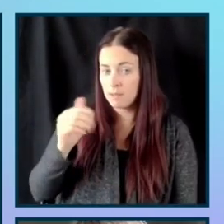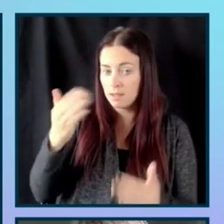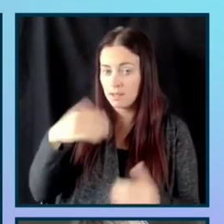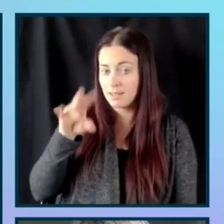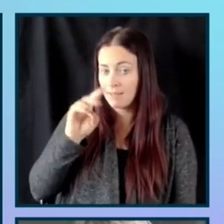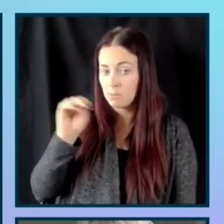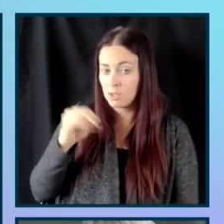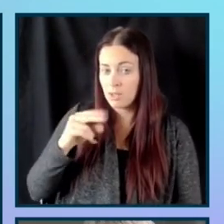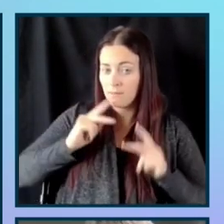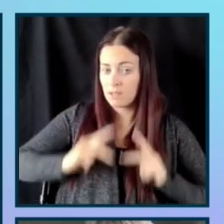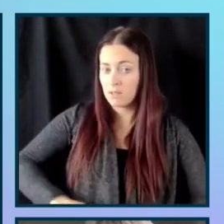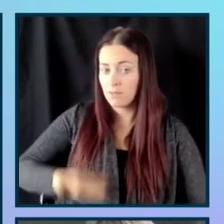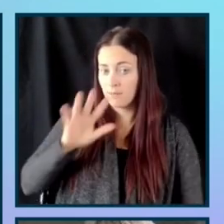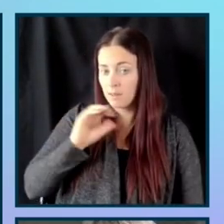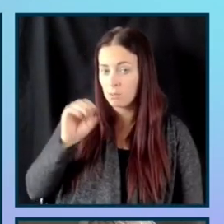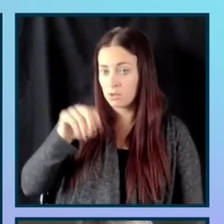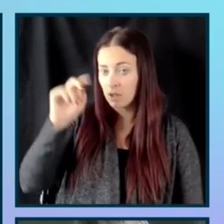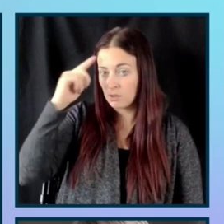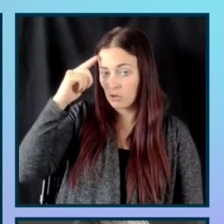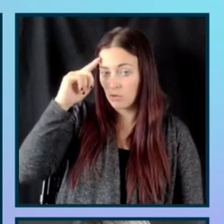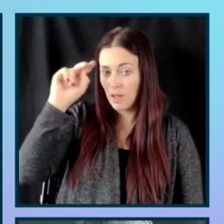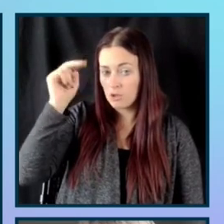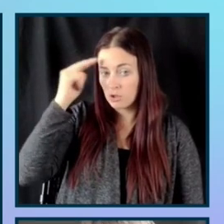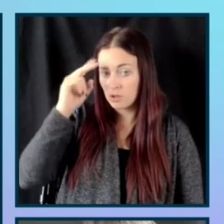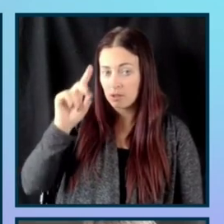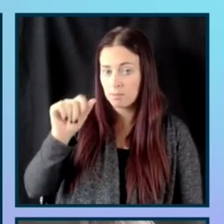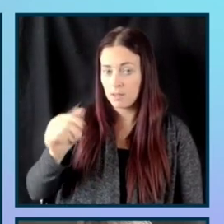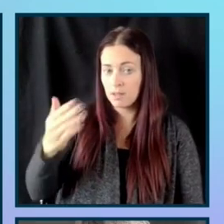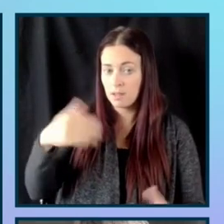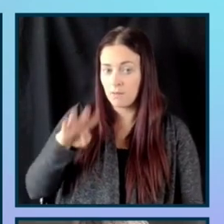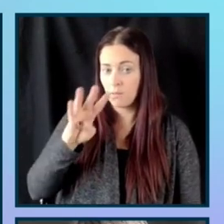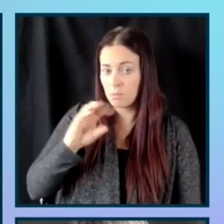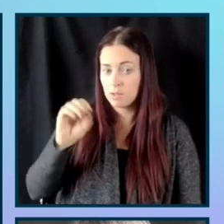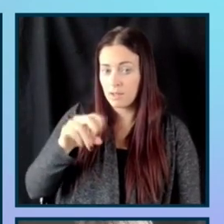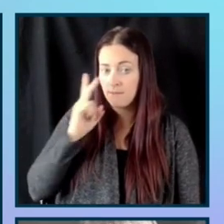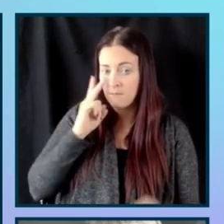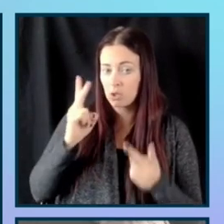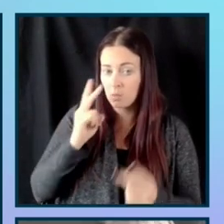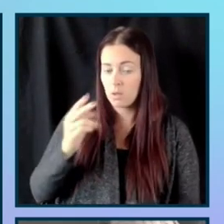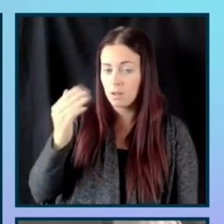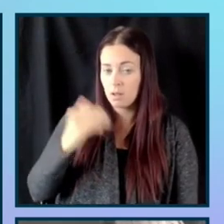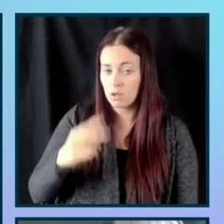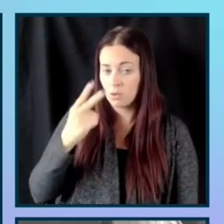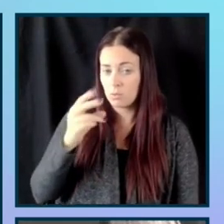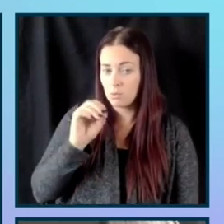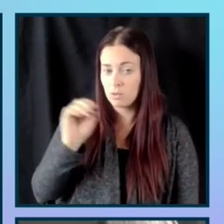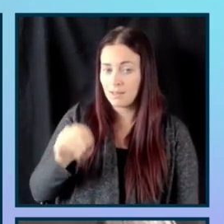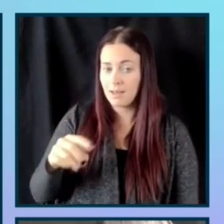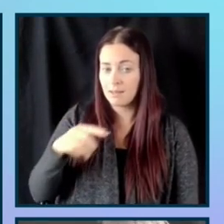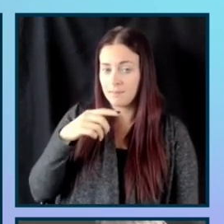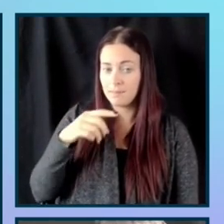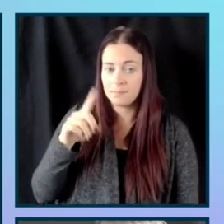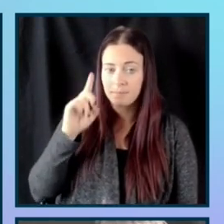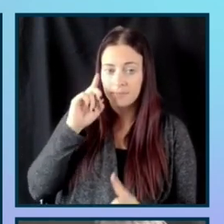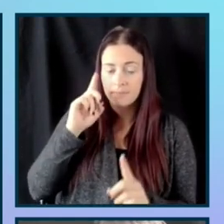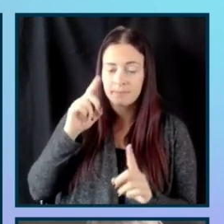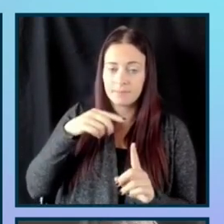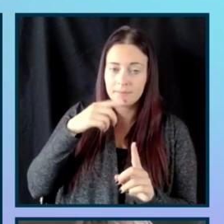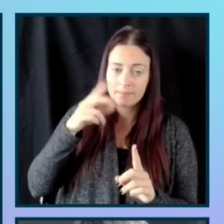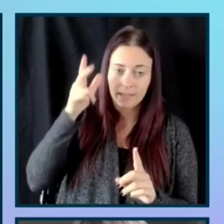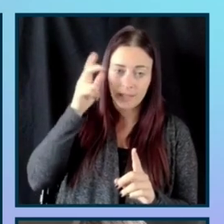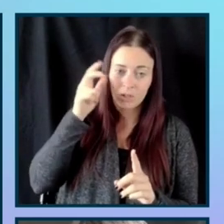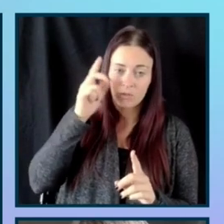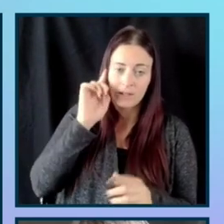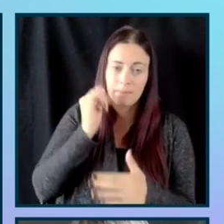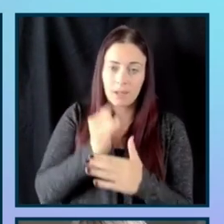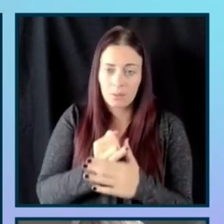5% 4% visual, and 2% hearing impairment. So why is